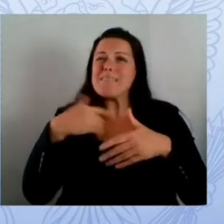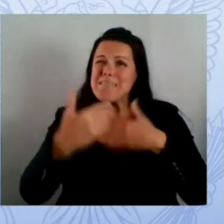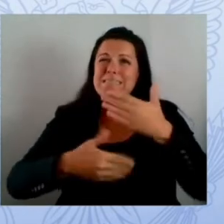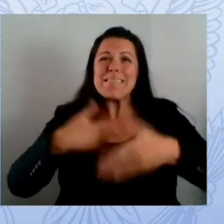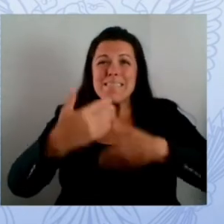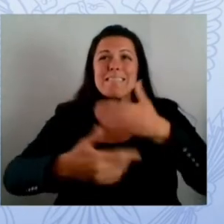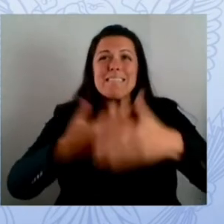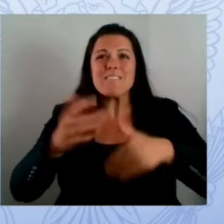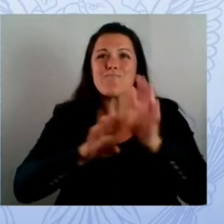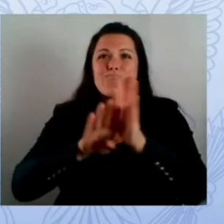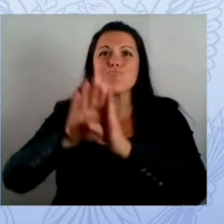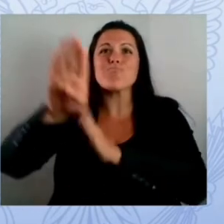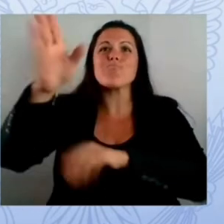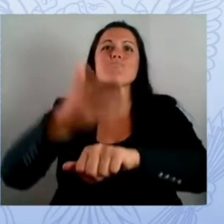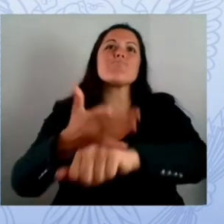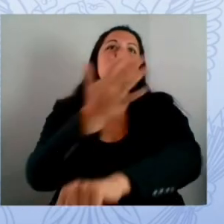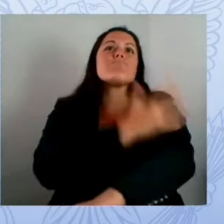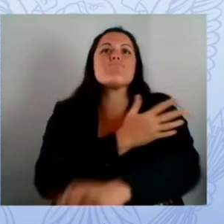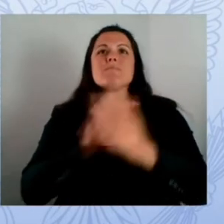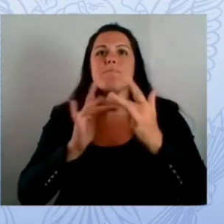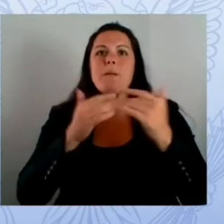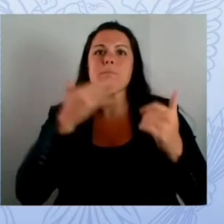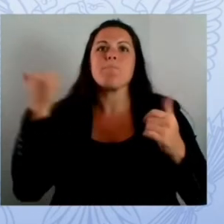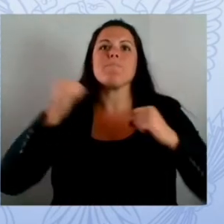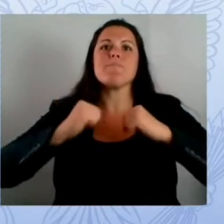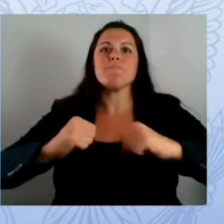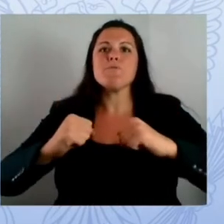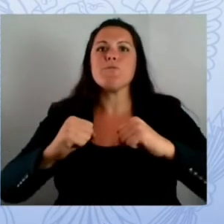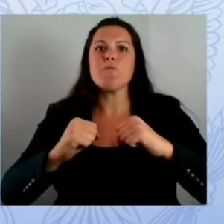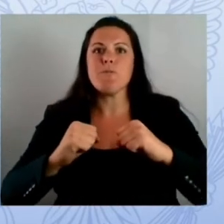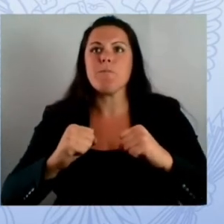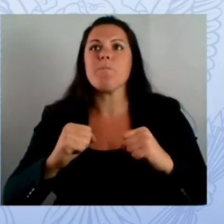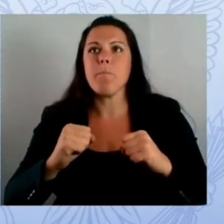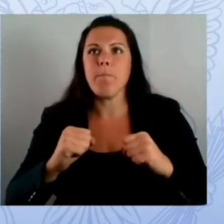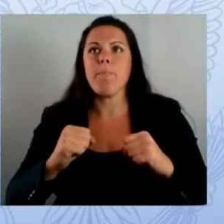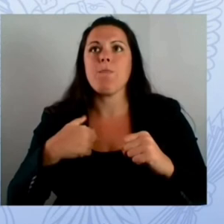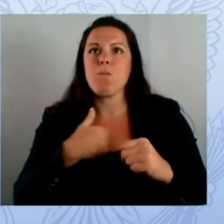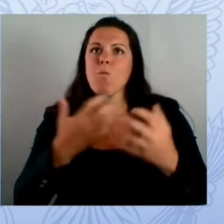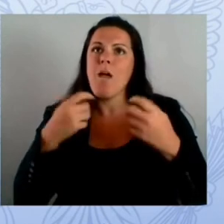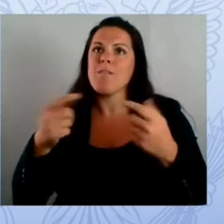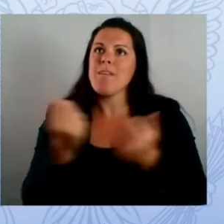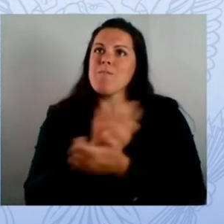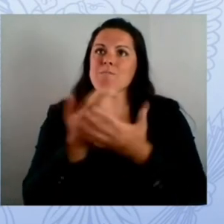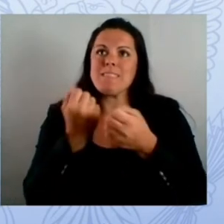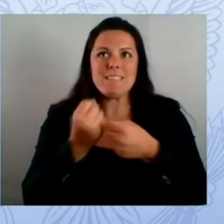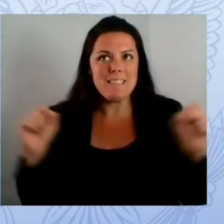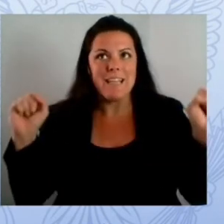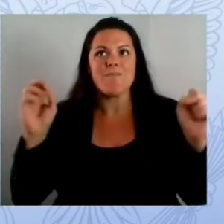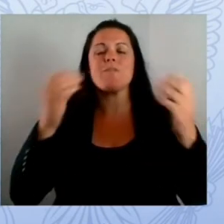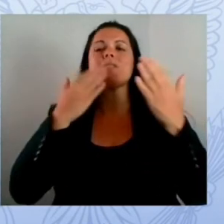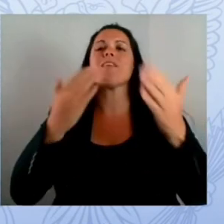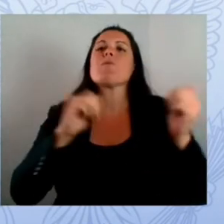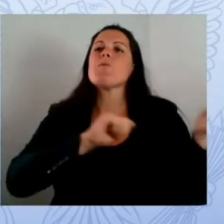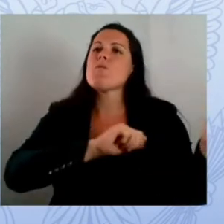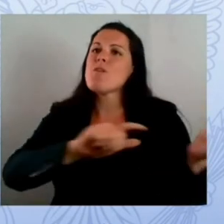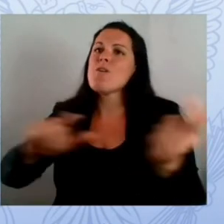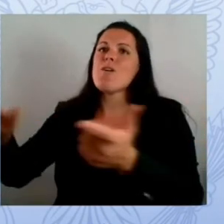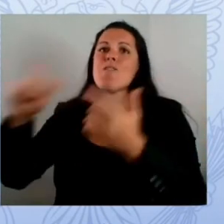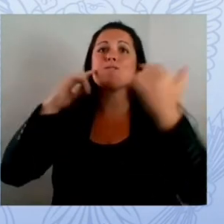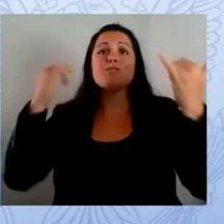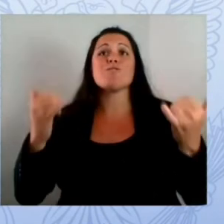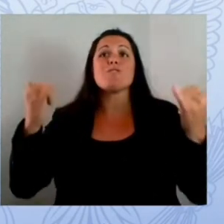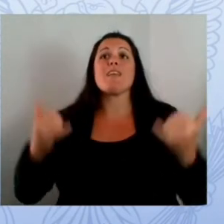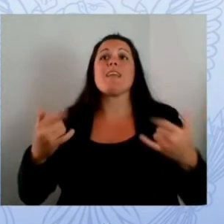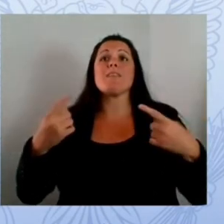thank the individuals who made today's event happen who are so committed to school safety first from the office of the first lady